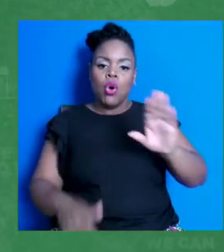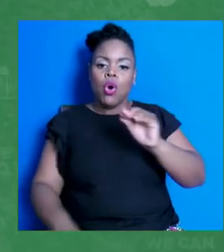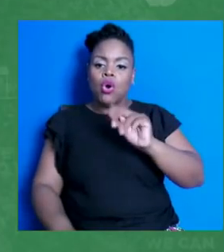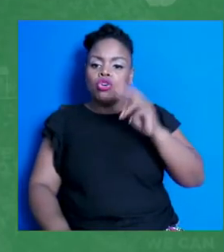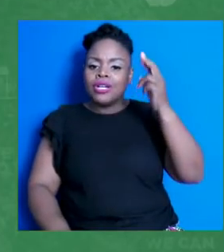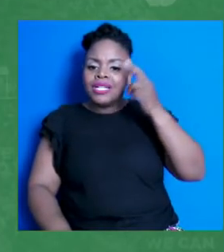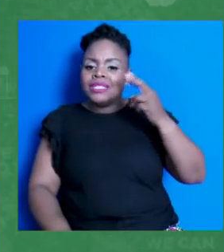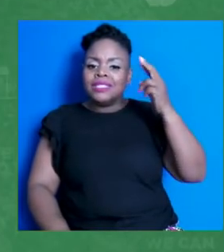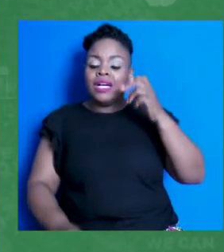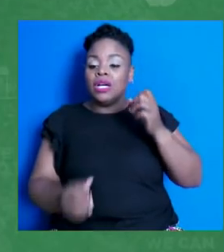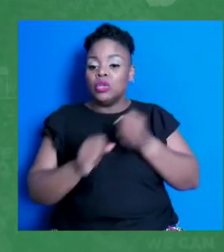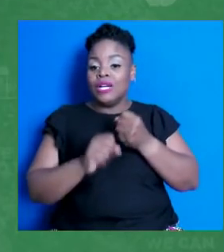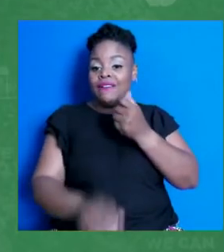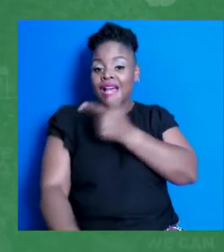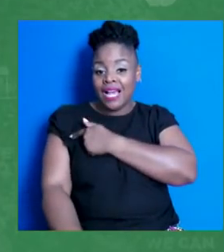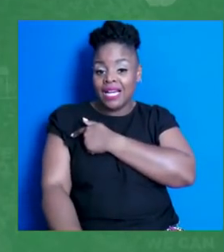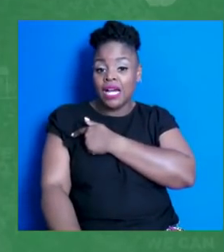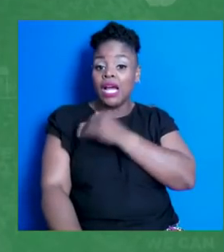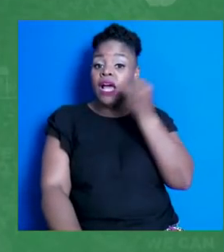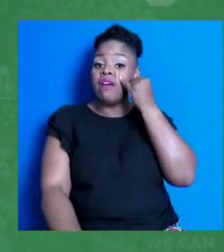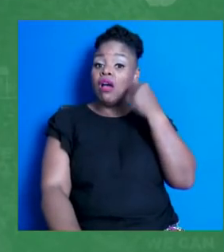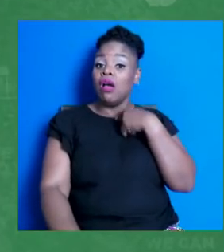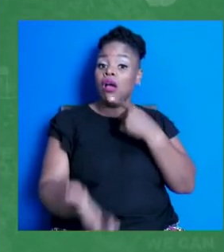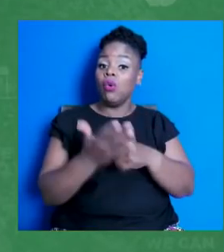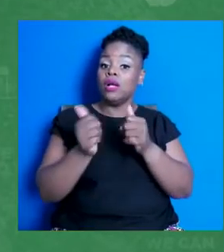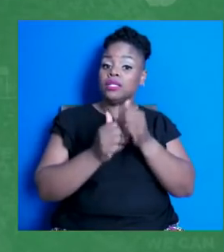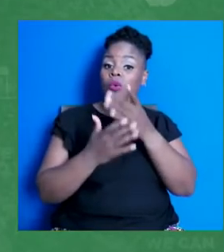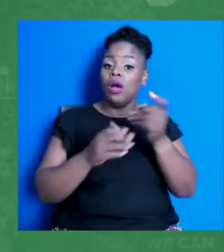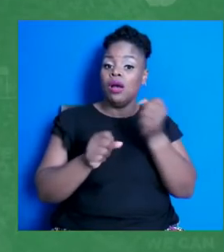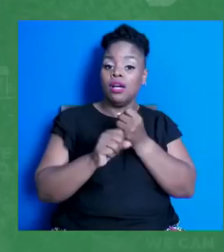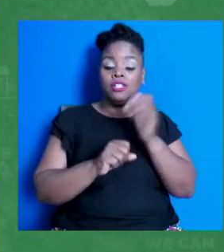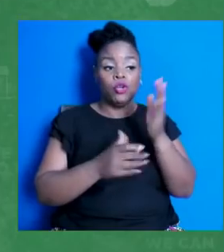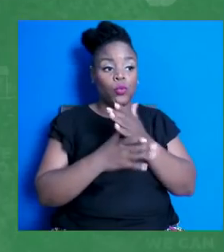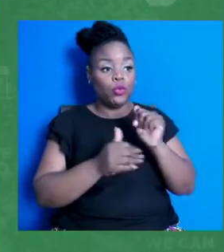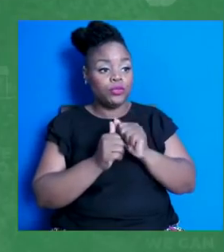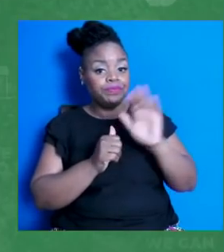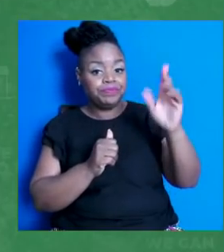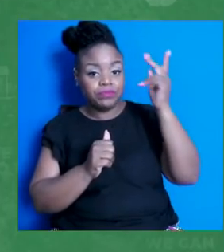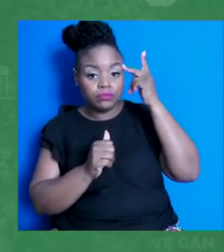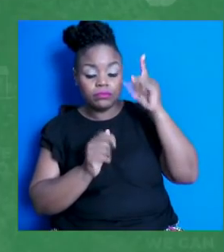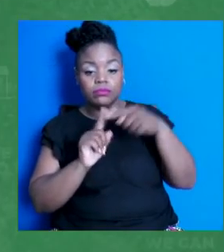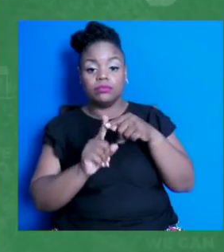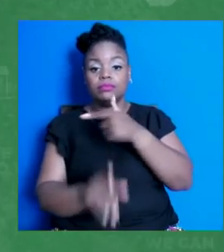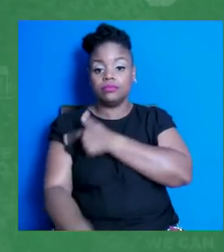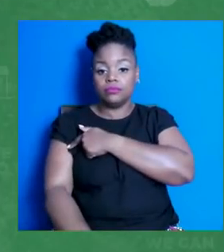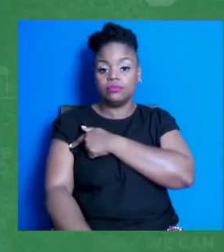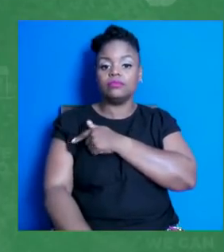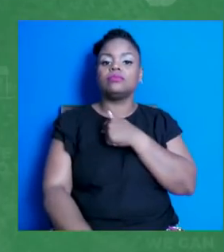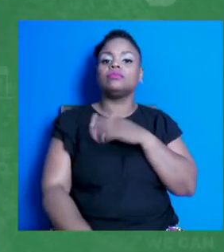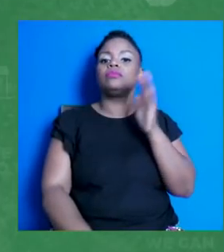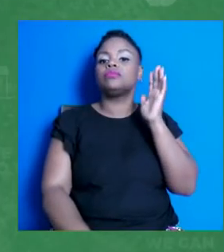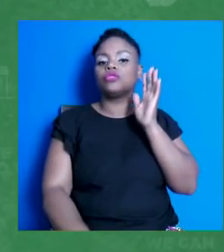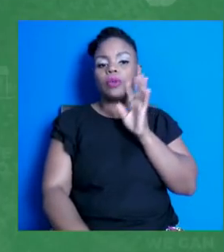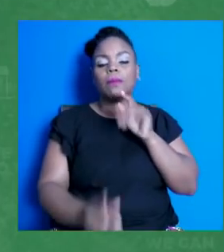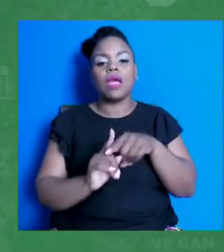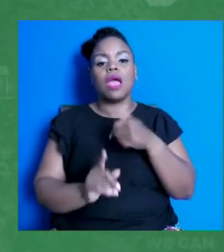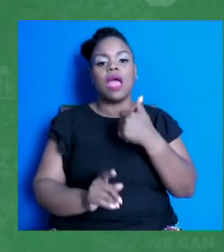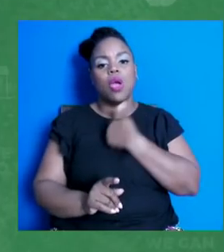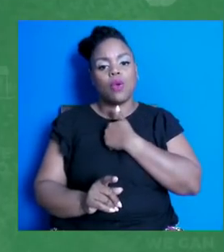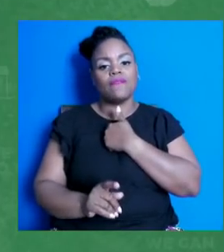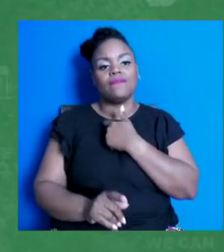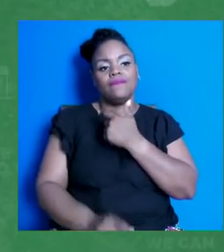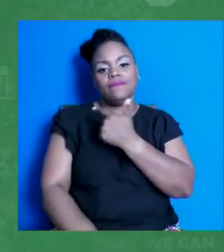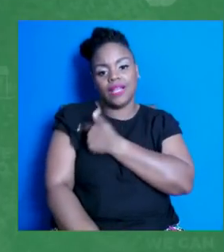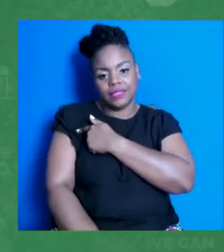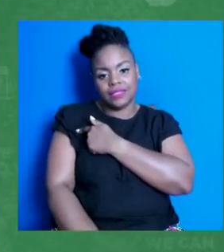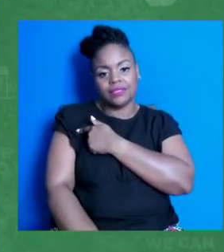I was talking to someone and I was helping them share their reason for getting vaccinated, I would talk to them about how I personally got vaccinated because I'm immunocompromised